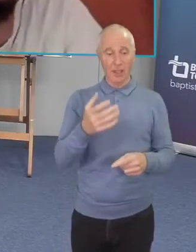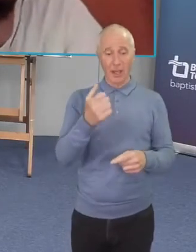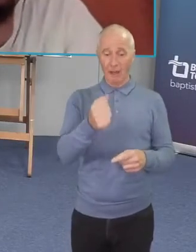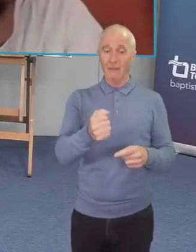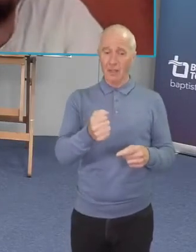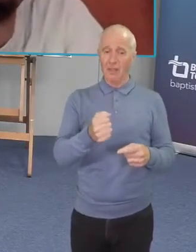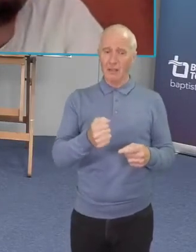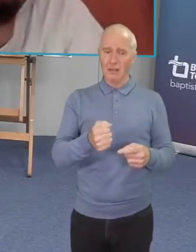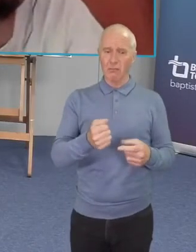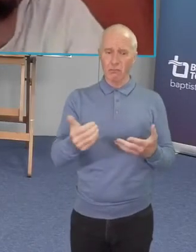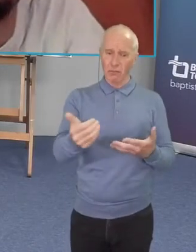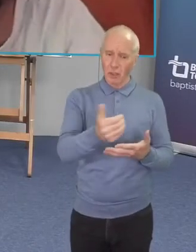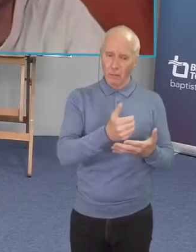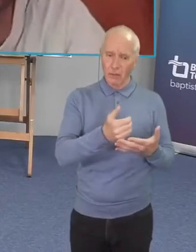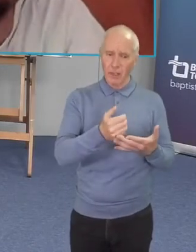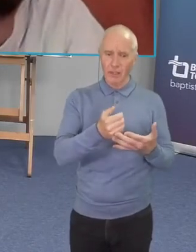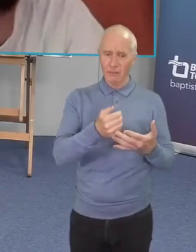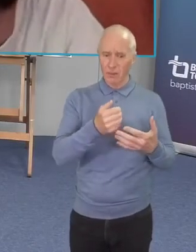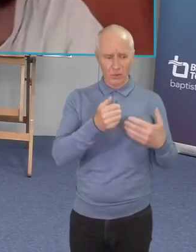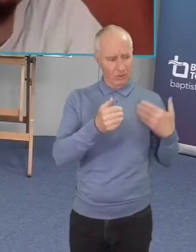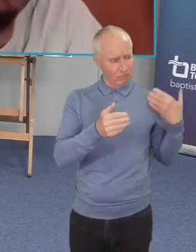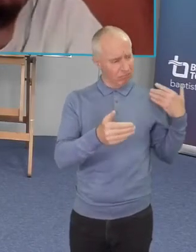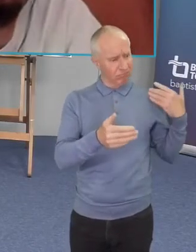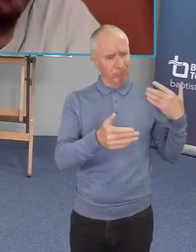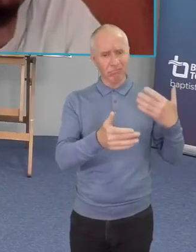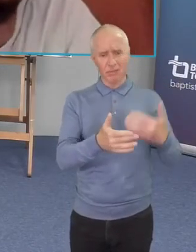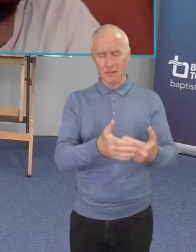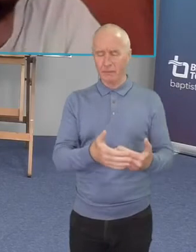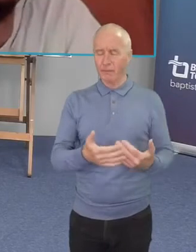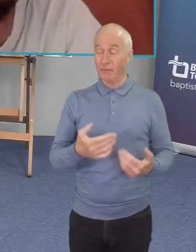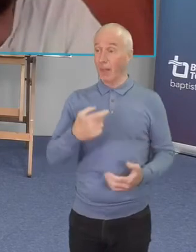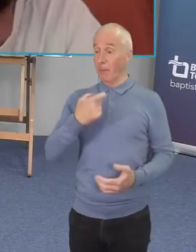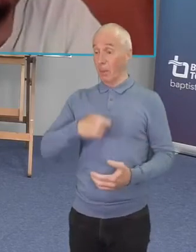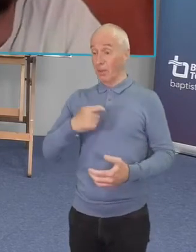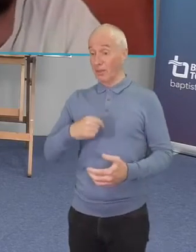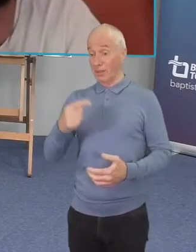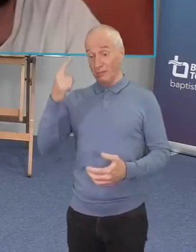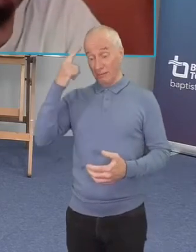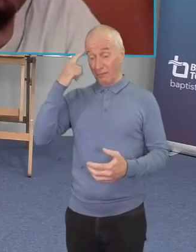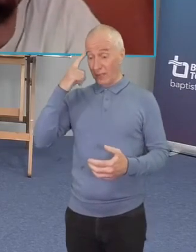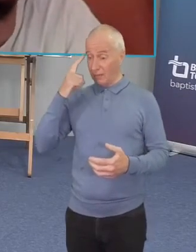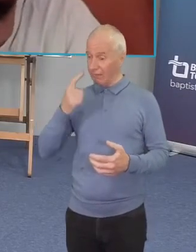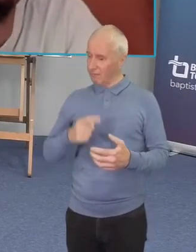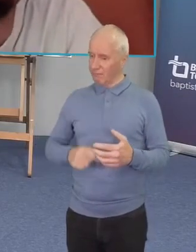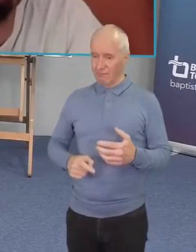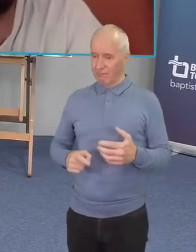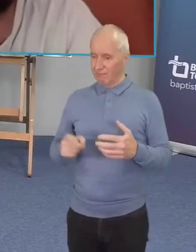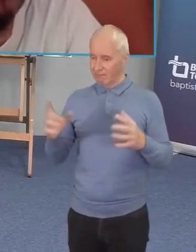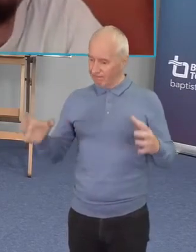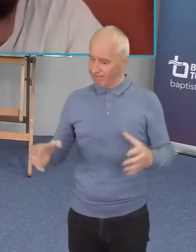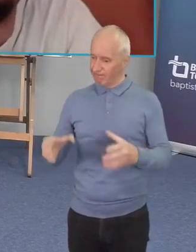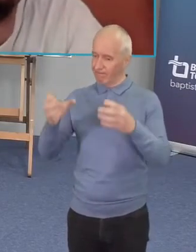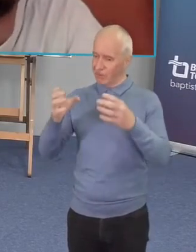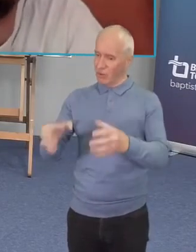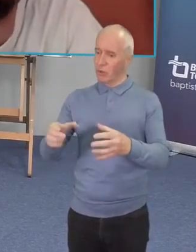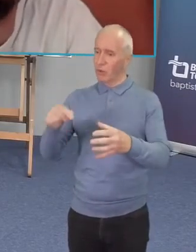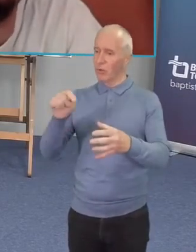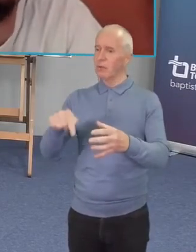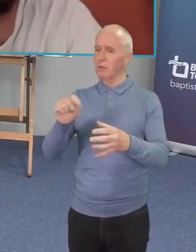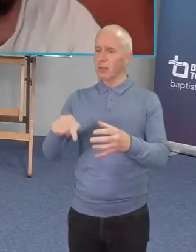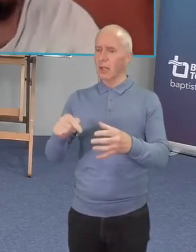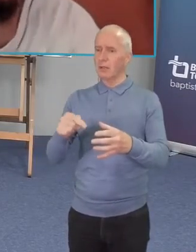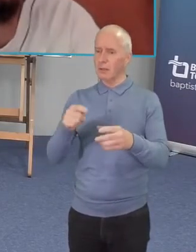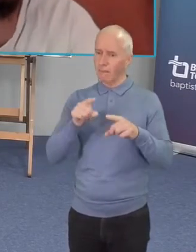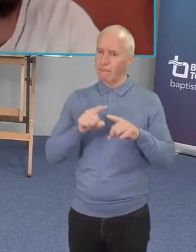for a long time and personally i think the entire church can benefit immensely by the model of